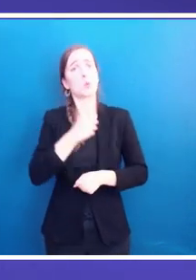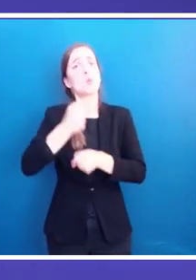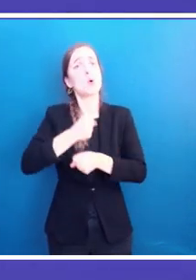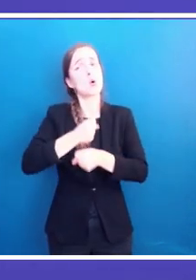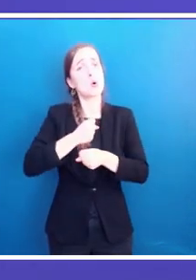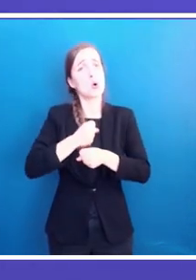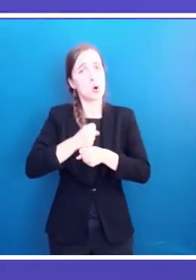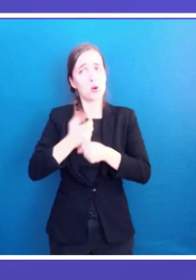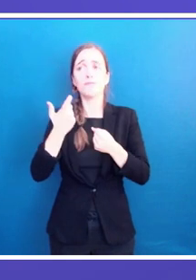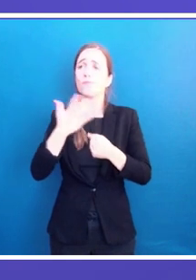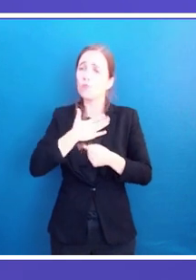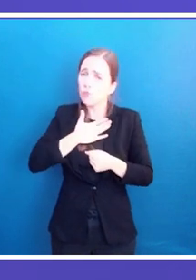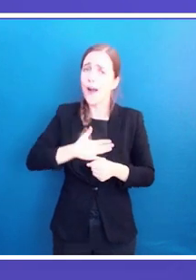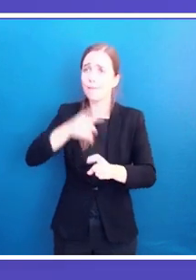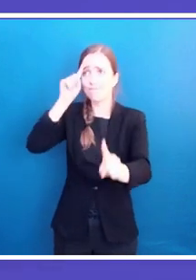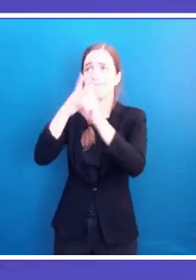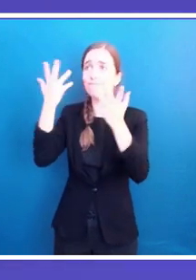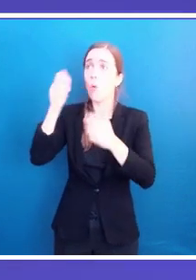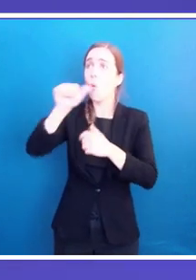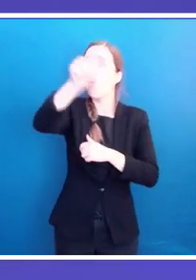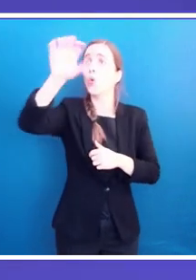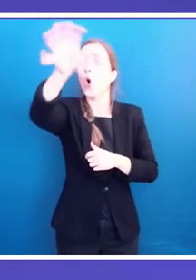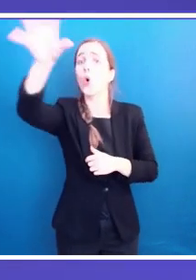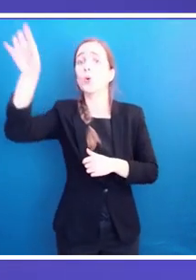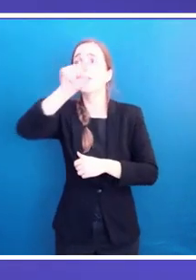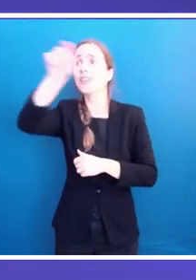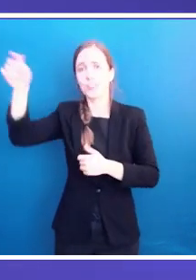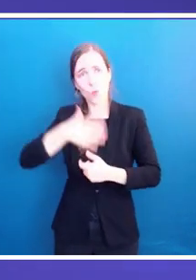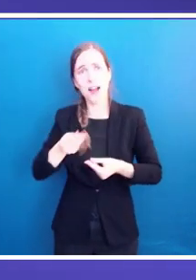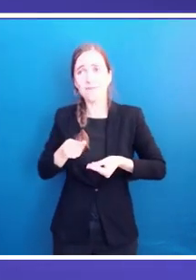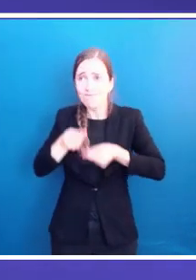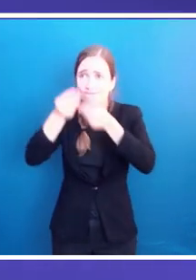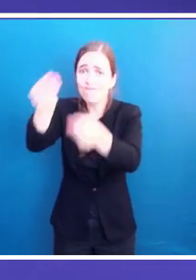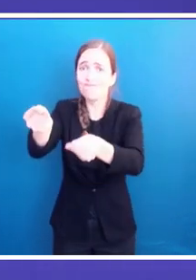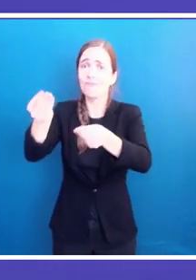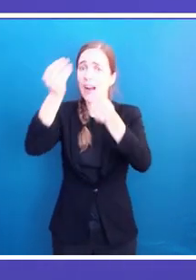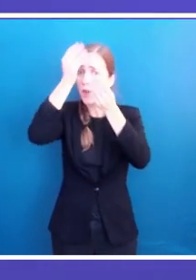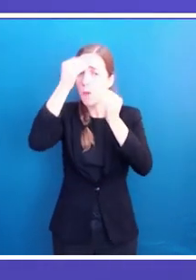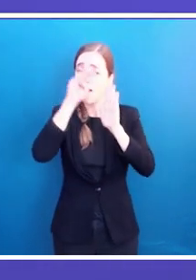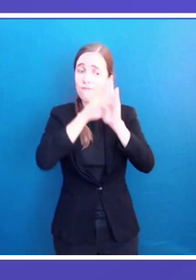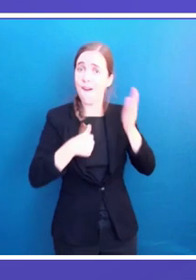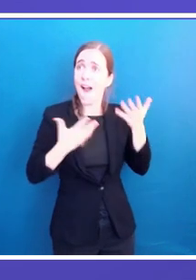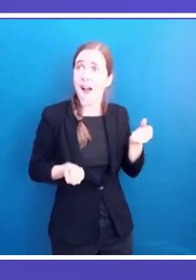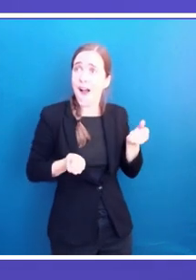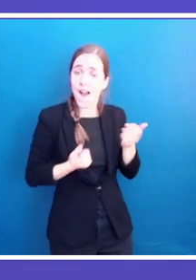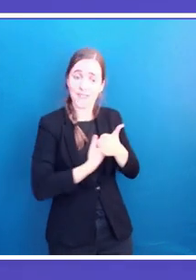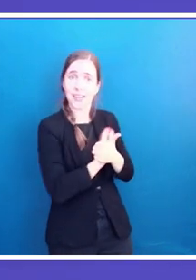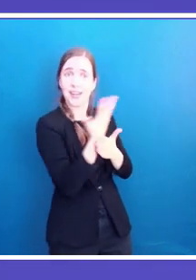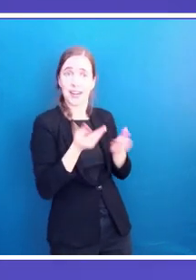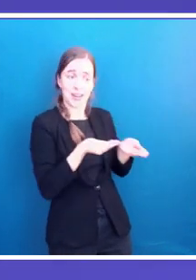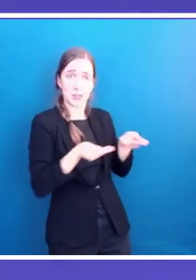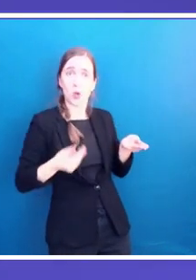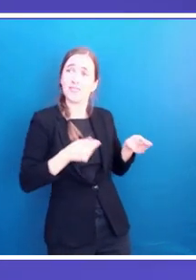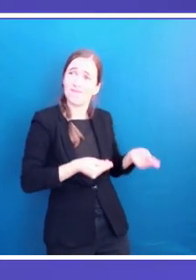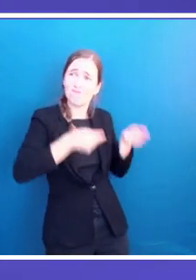field, and accompanying women's movements and organizations. This is the approach that guided the drafting of our Mediterranean